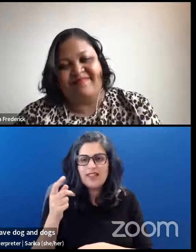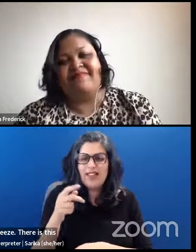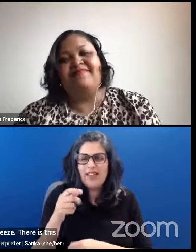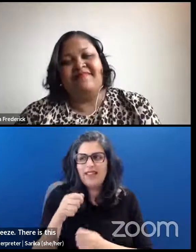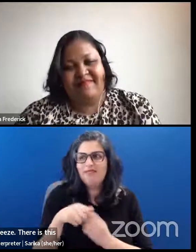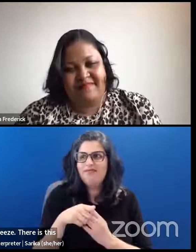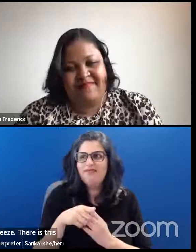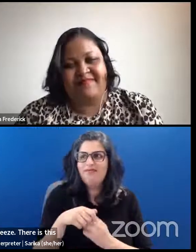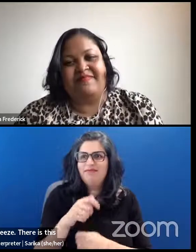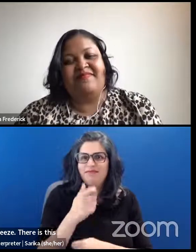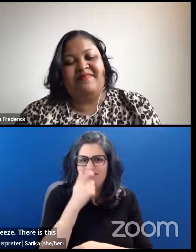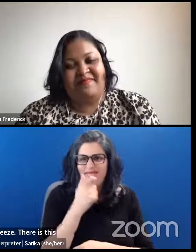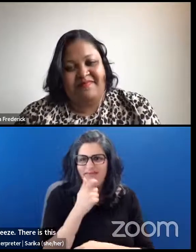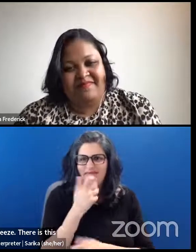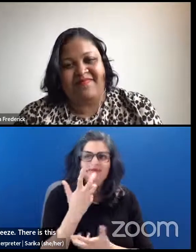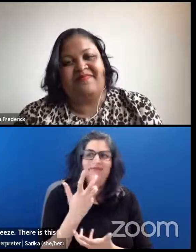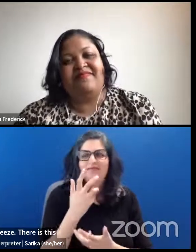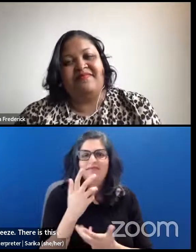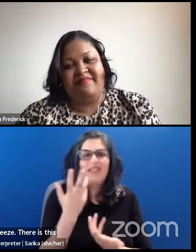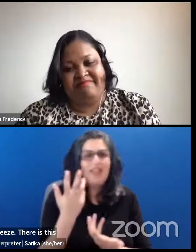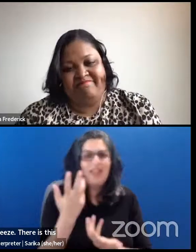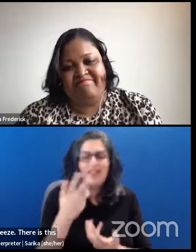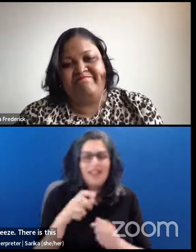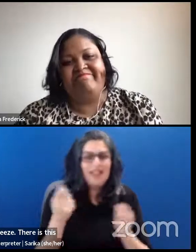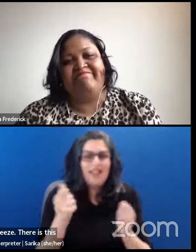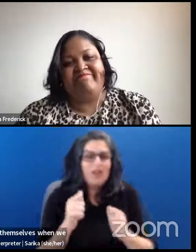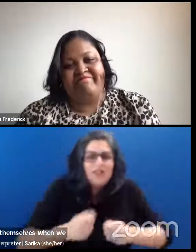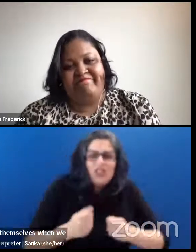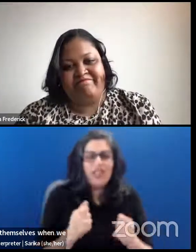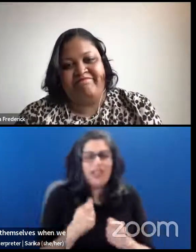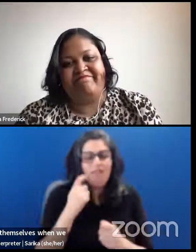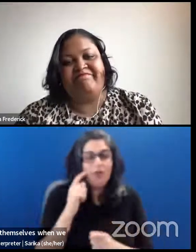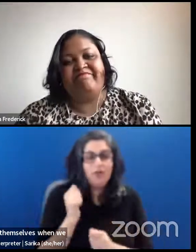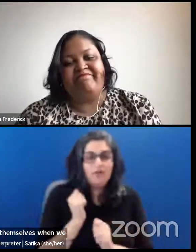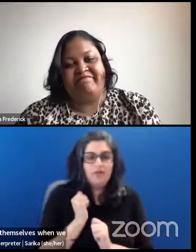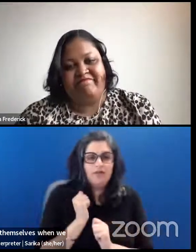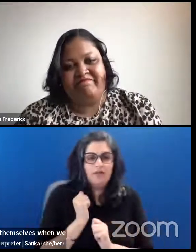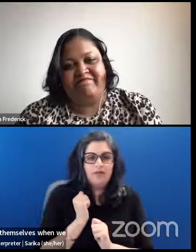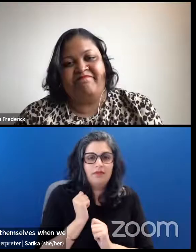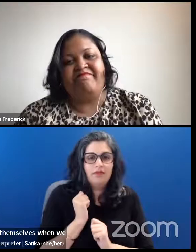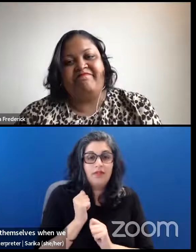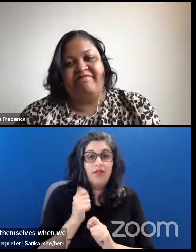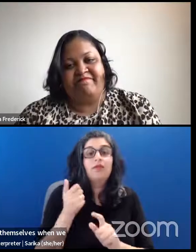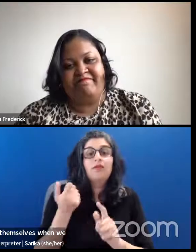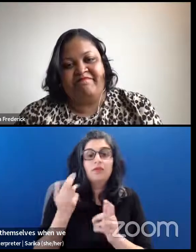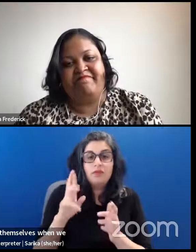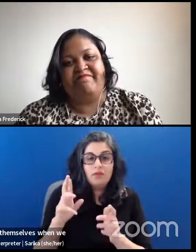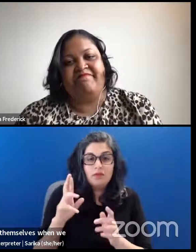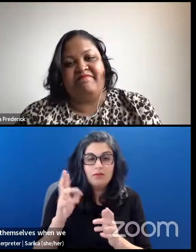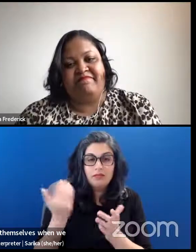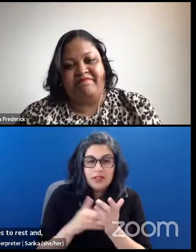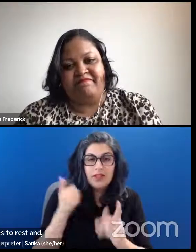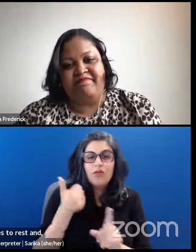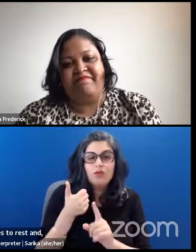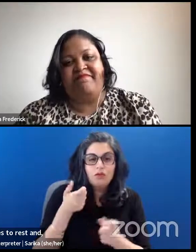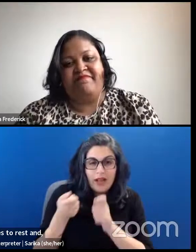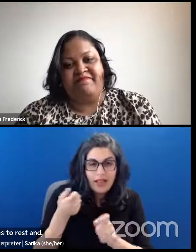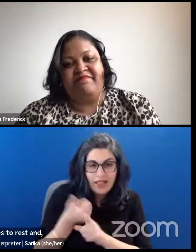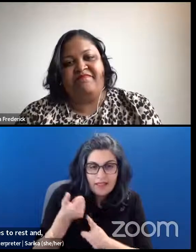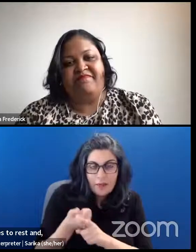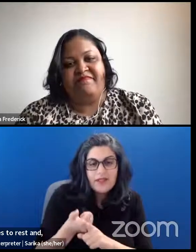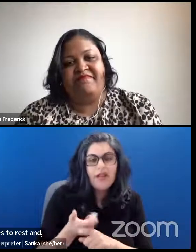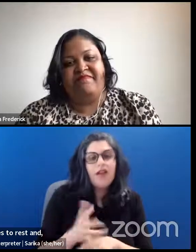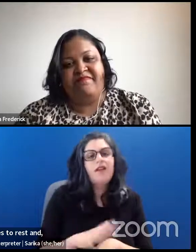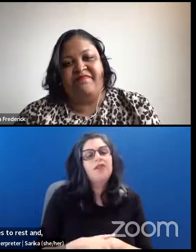when we move from stressful states to rest and, you know, collaboration and discernment and relational